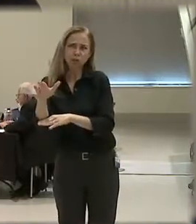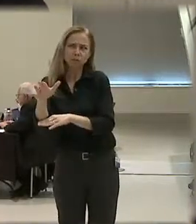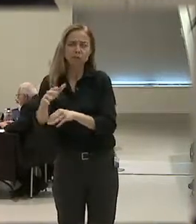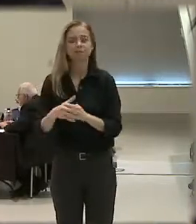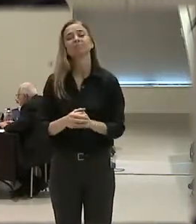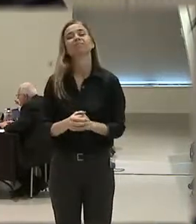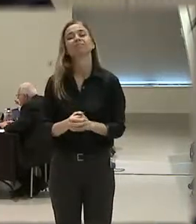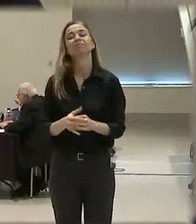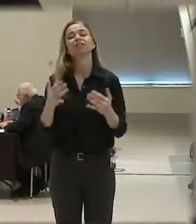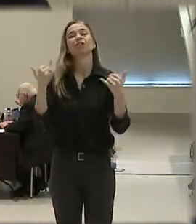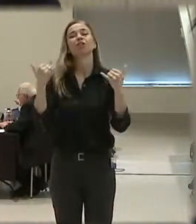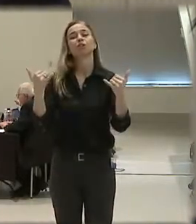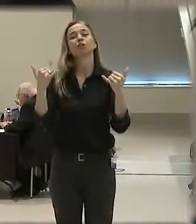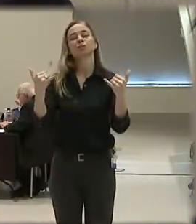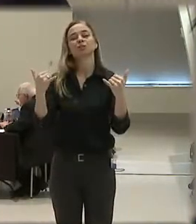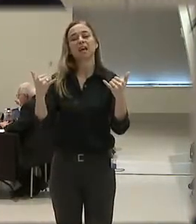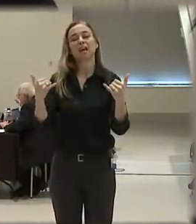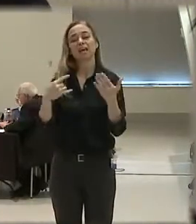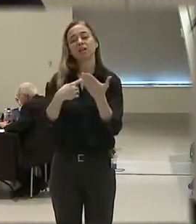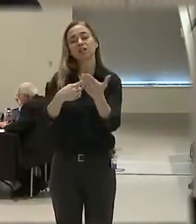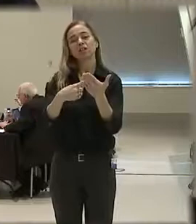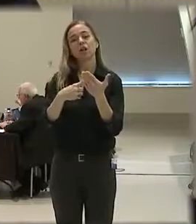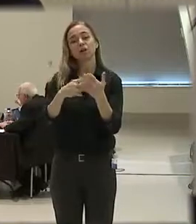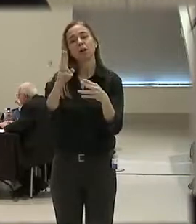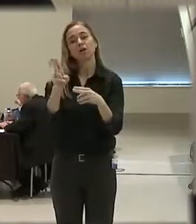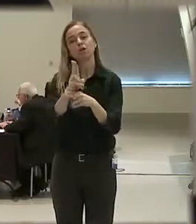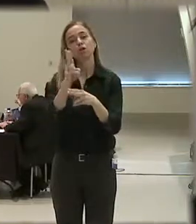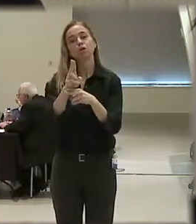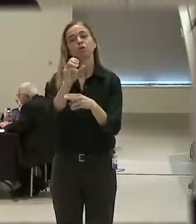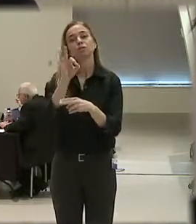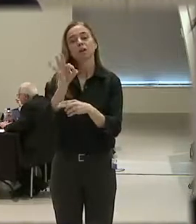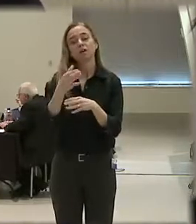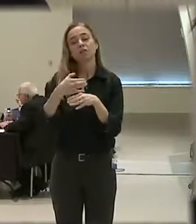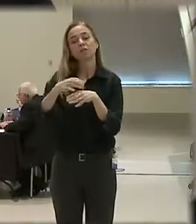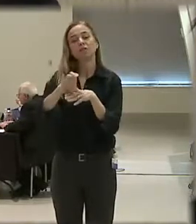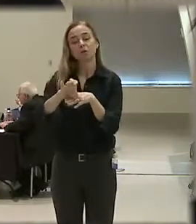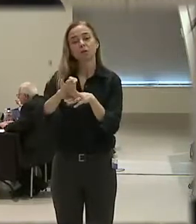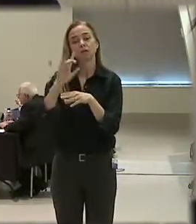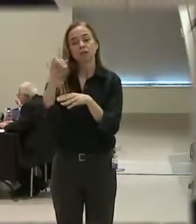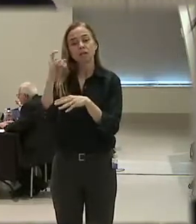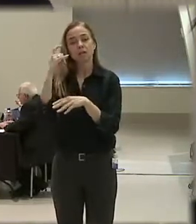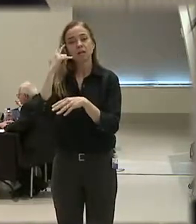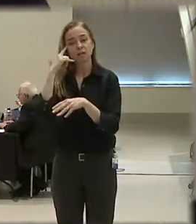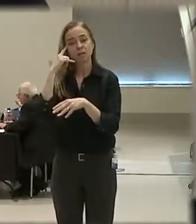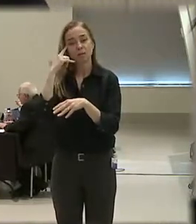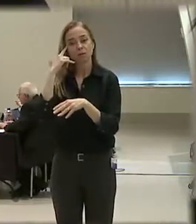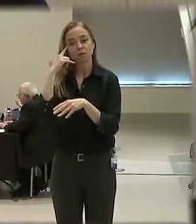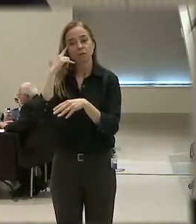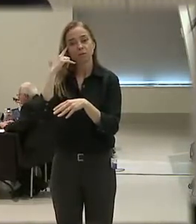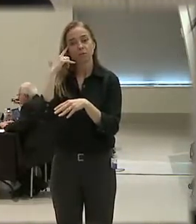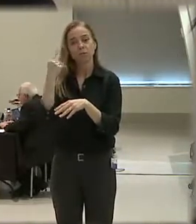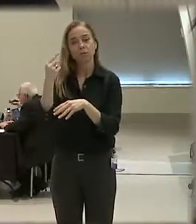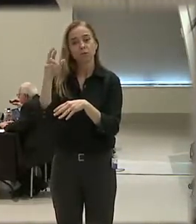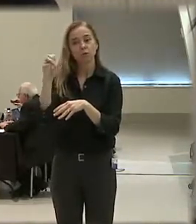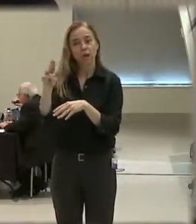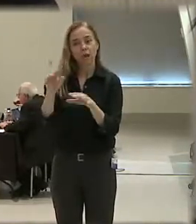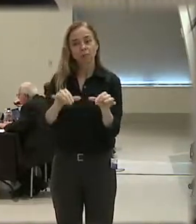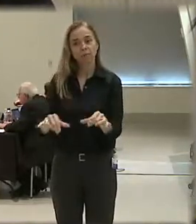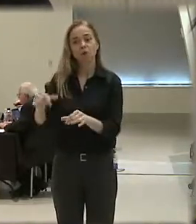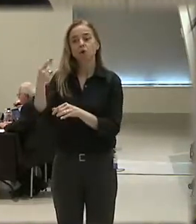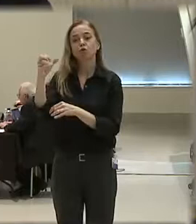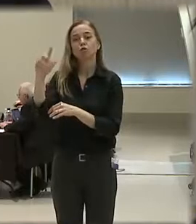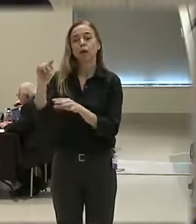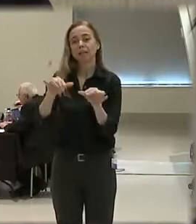while. Today, I'd like to talk about the use of force from the perspective of the rank-and-file officer who is governed in its use by the Graham Standard. Graham